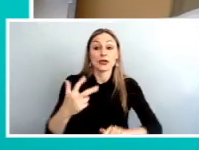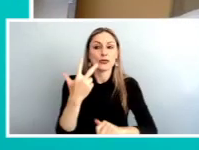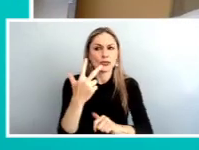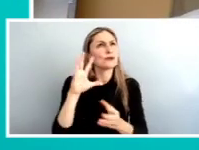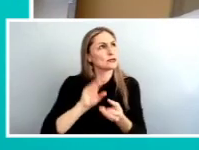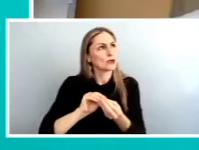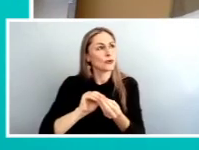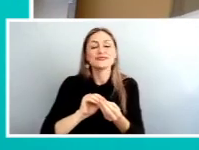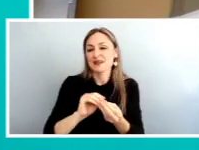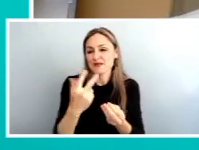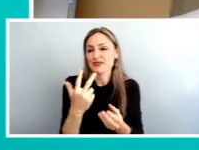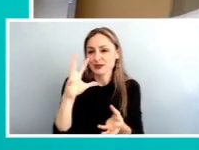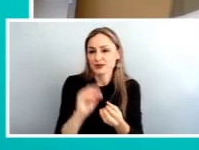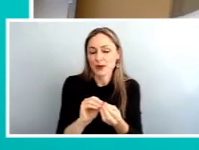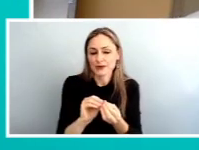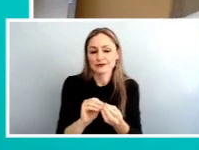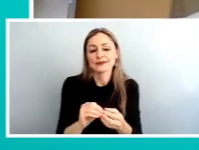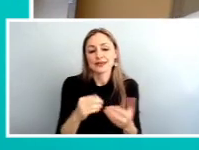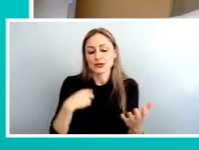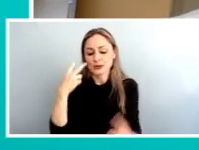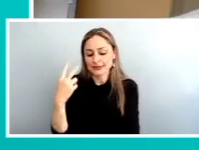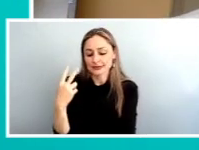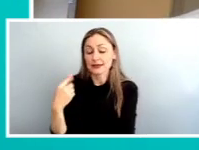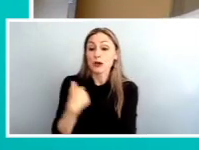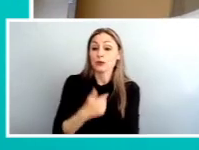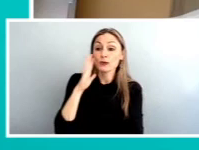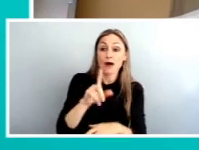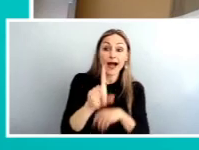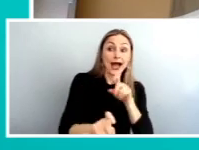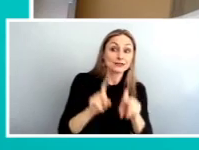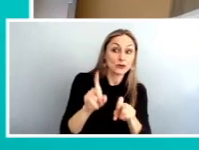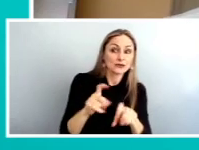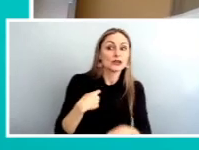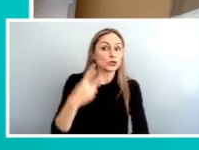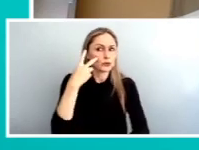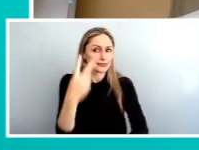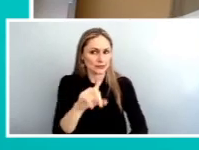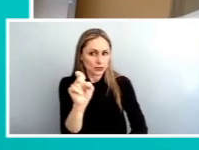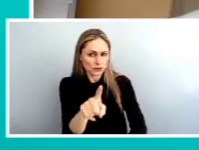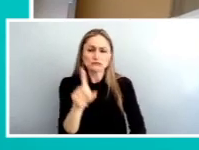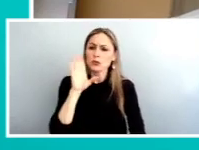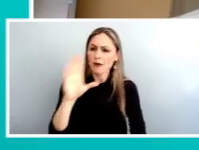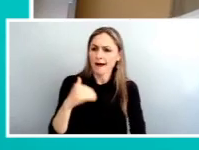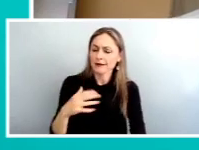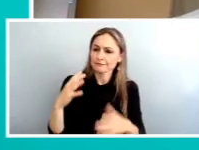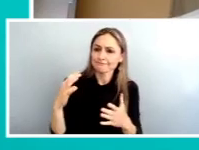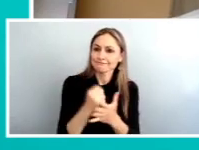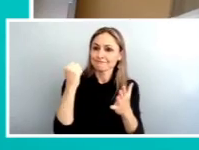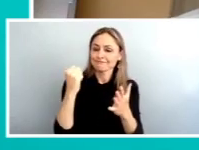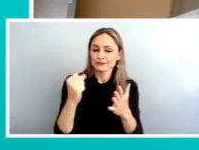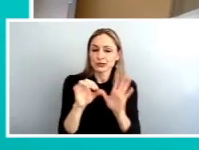see, I'll ask some, we'll ask some questions. You'll see the questions. You'll have a chance to identify